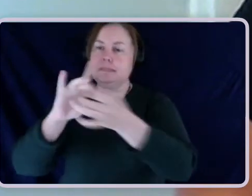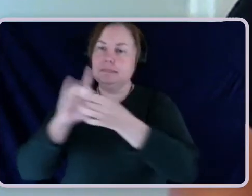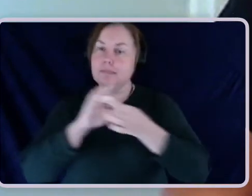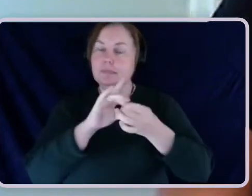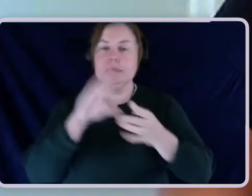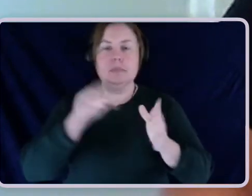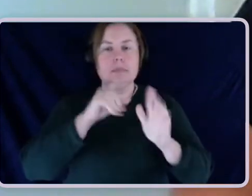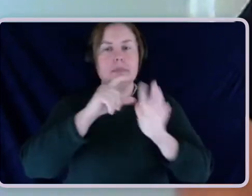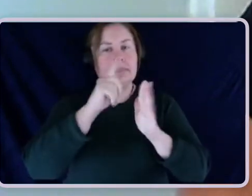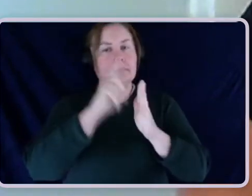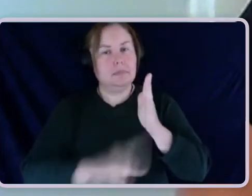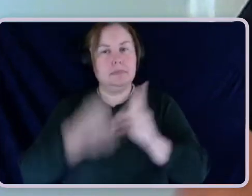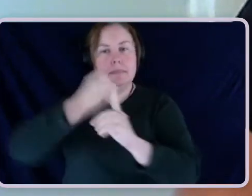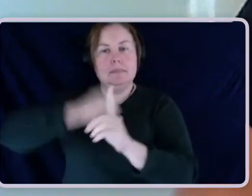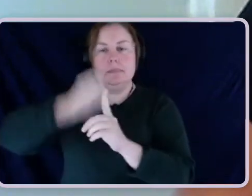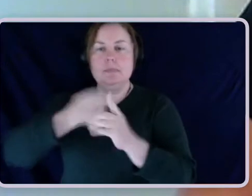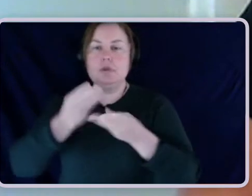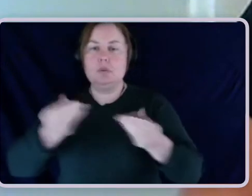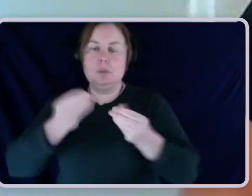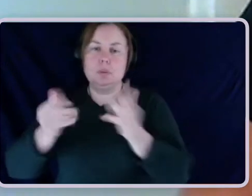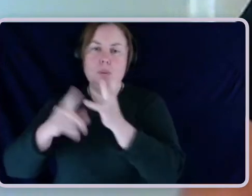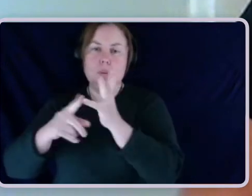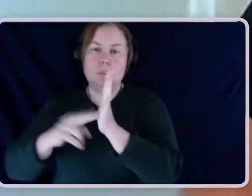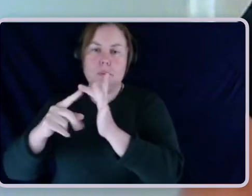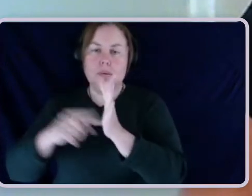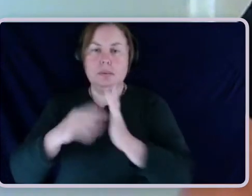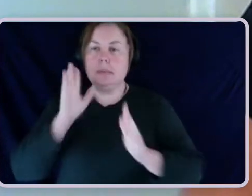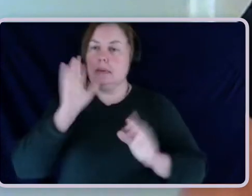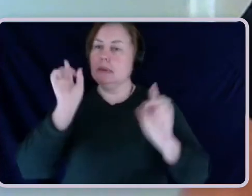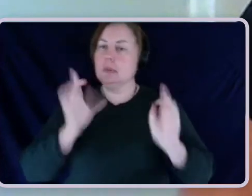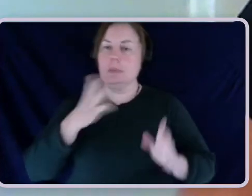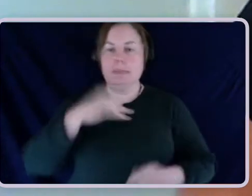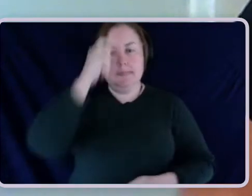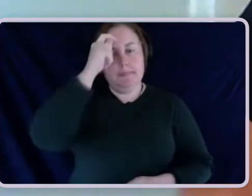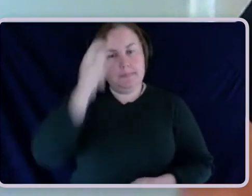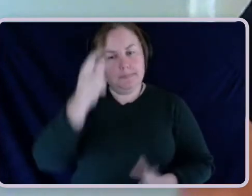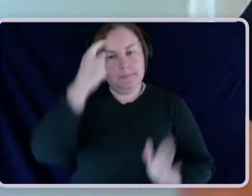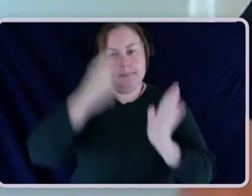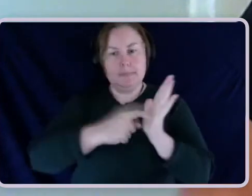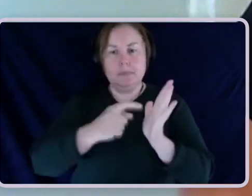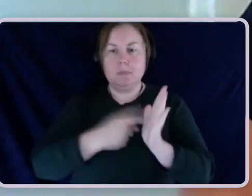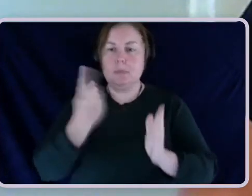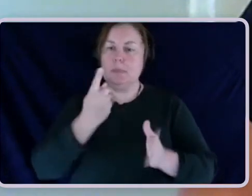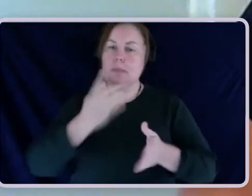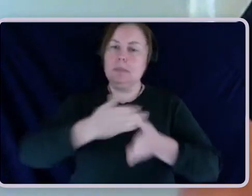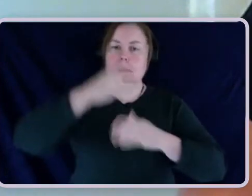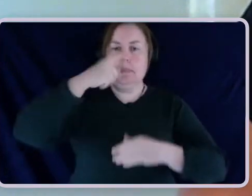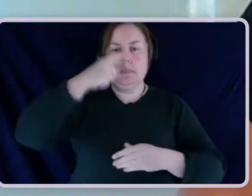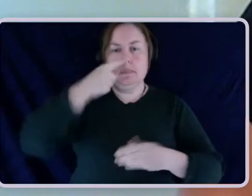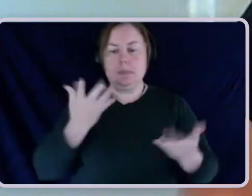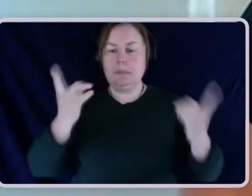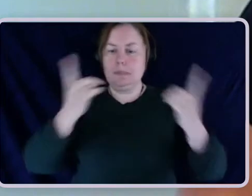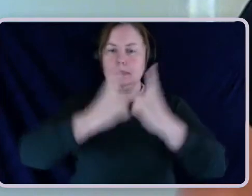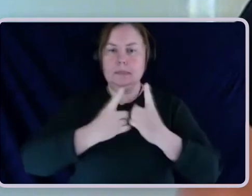Before I begin, I would like to acknowledge the traditional owners of the lands on which we meet and pay my respects to their elders past,